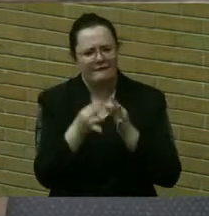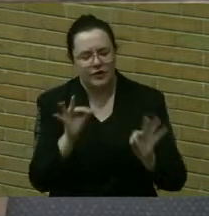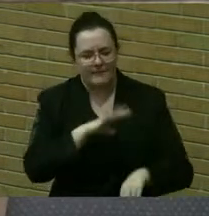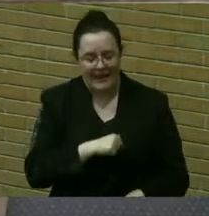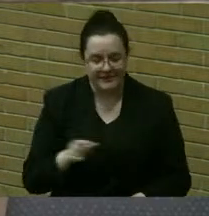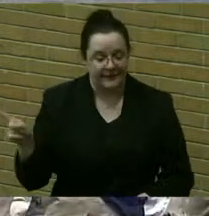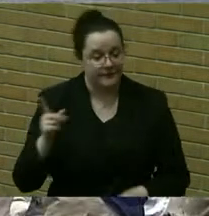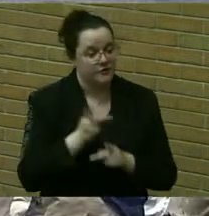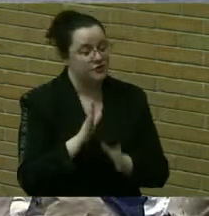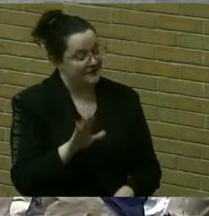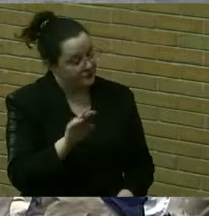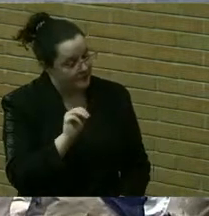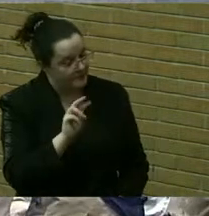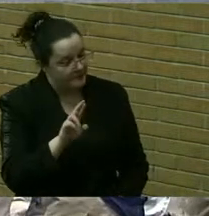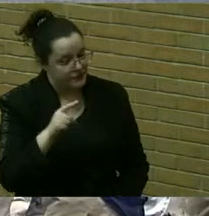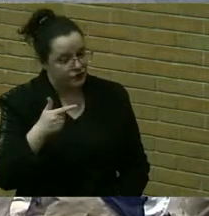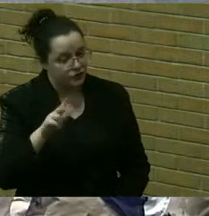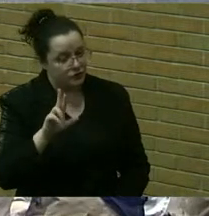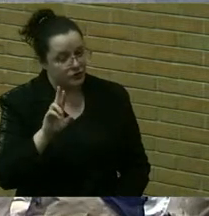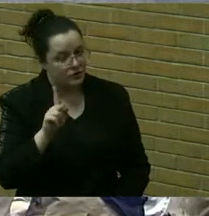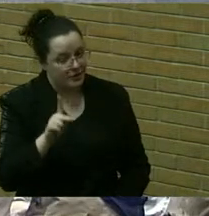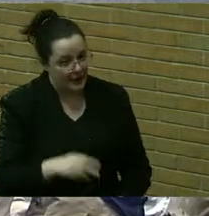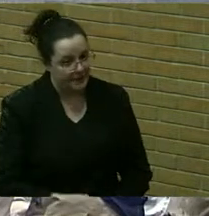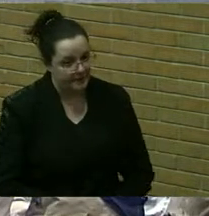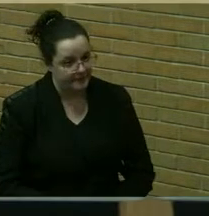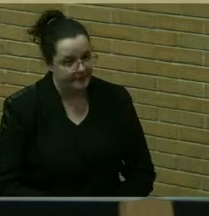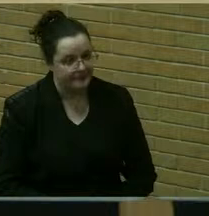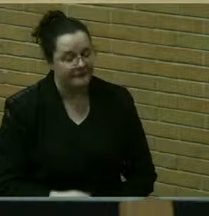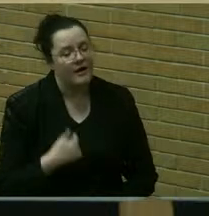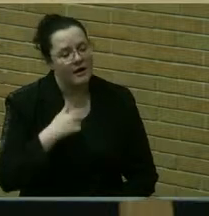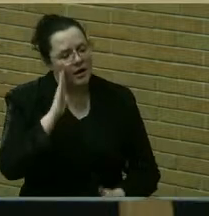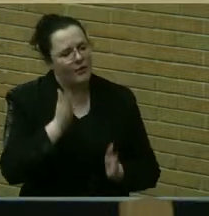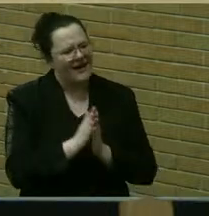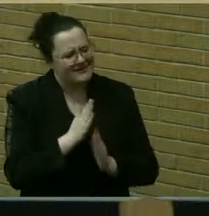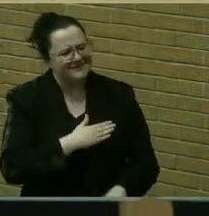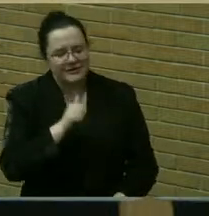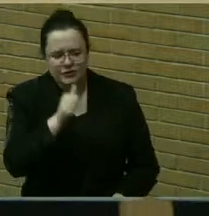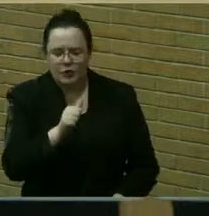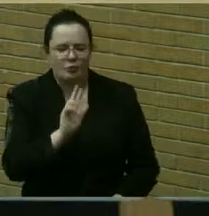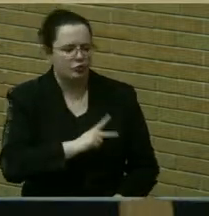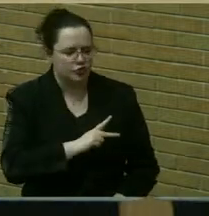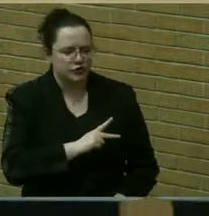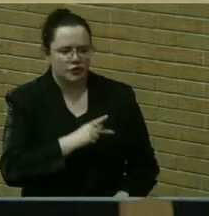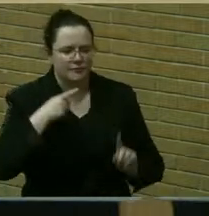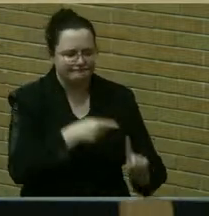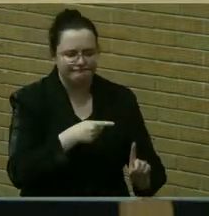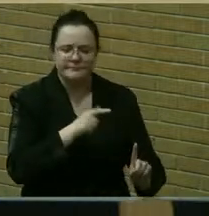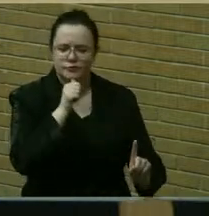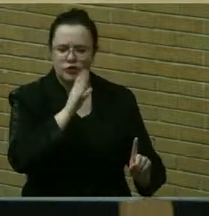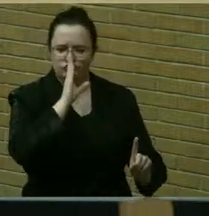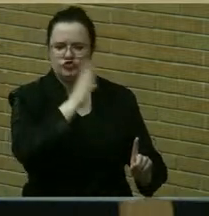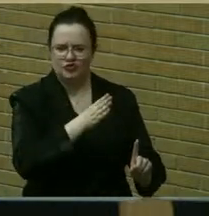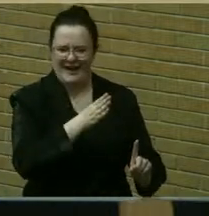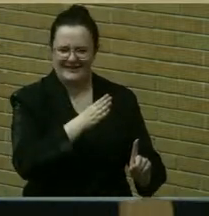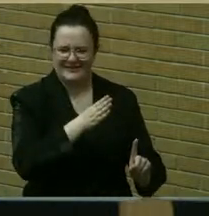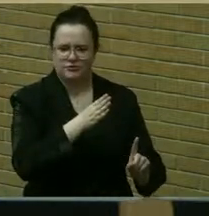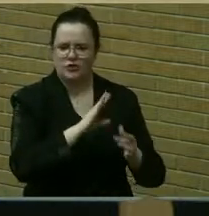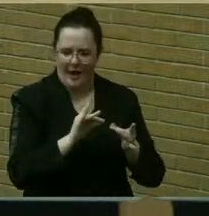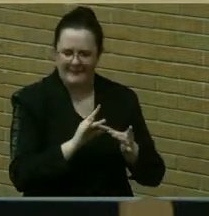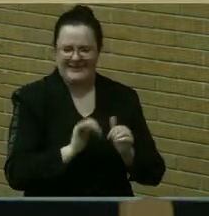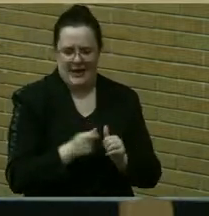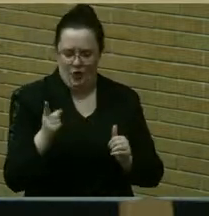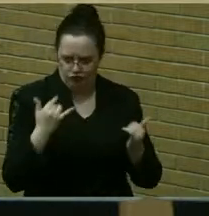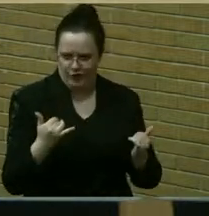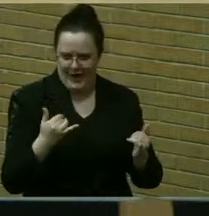I'm going to ask you not to personalize, not to direct comments in the way that you're directing